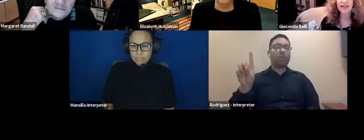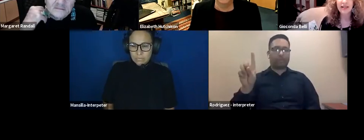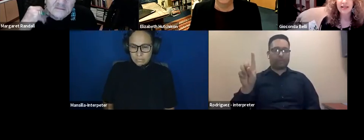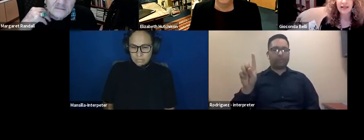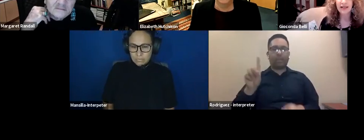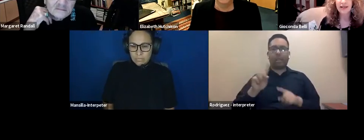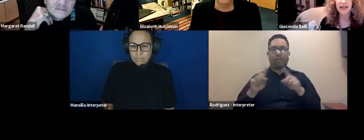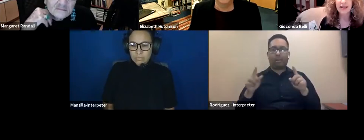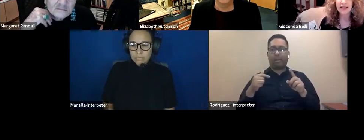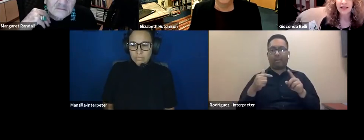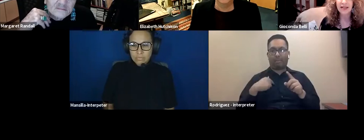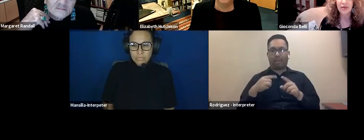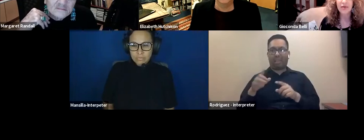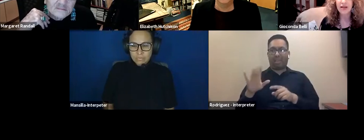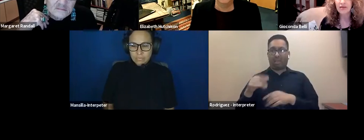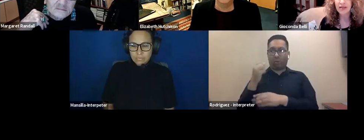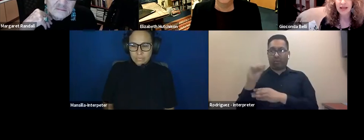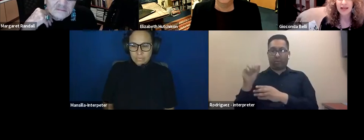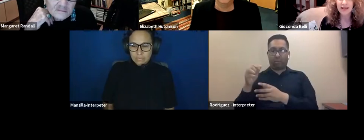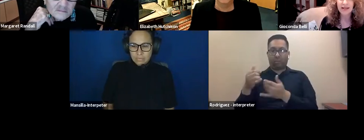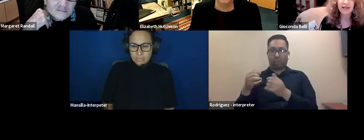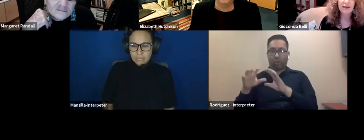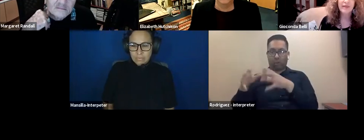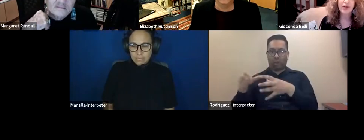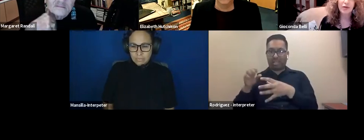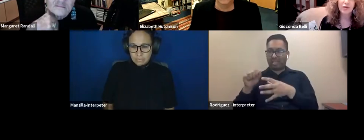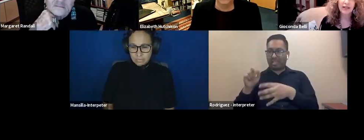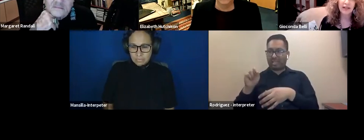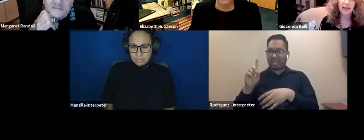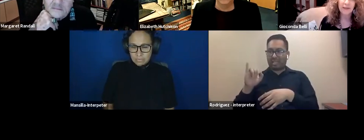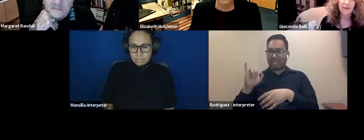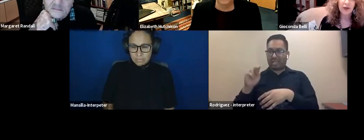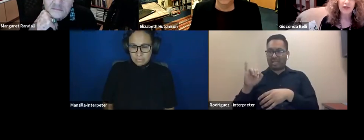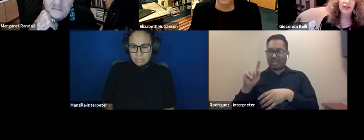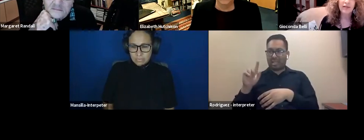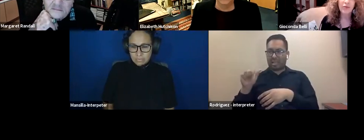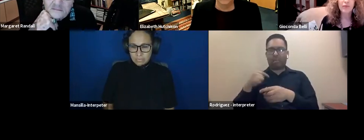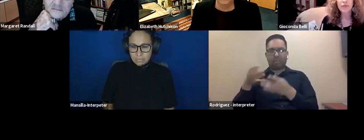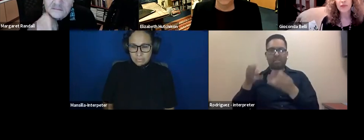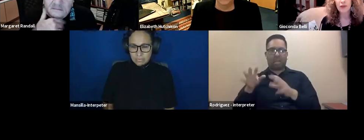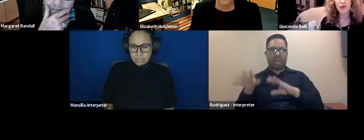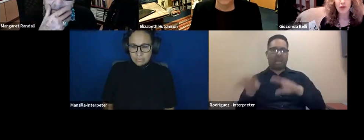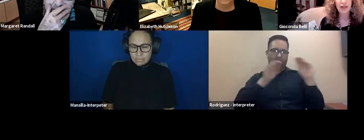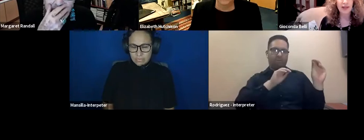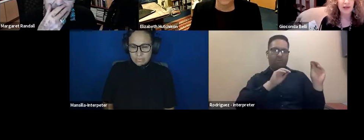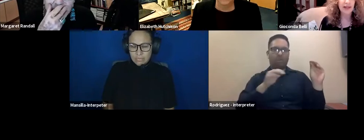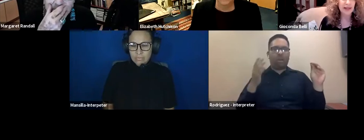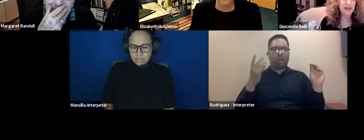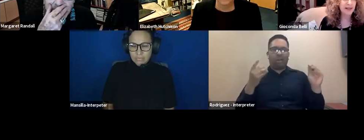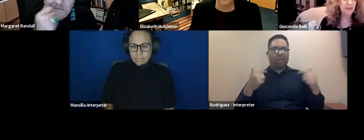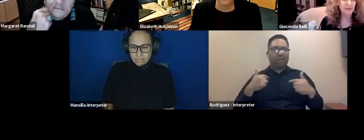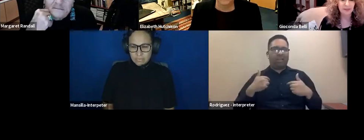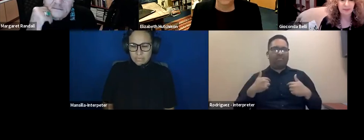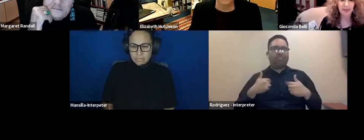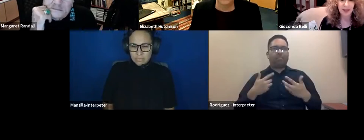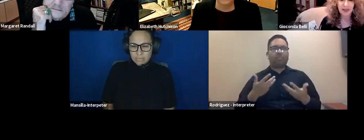Frente Sandinista in 1993. I resigned because of the, of the, you know, the, the,